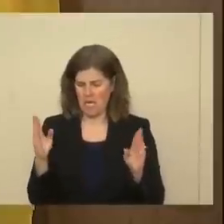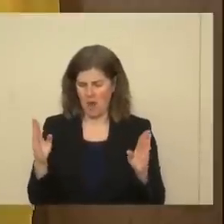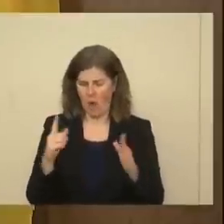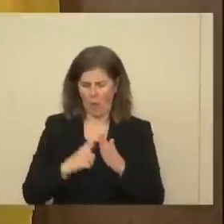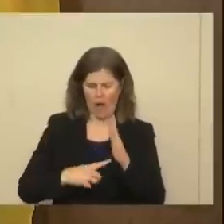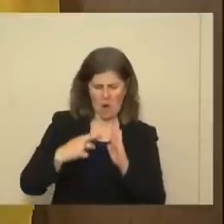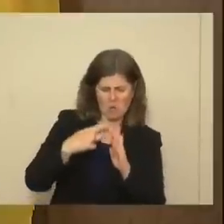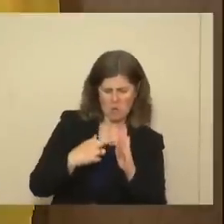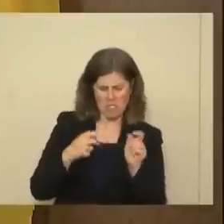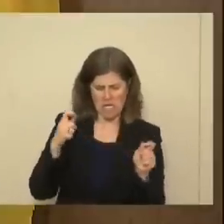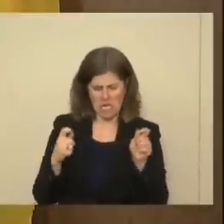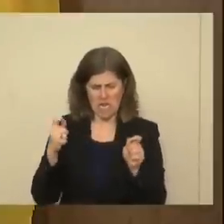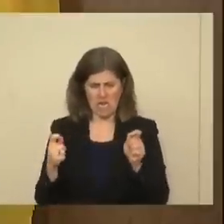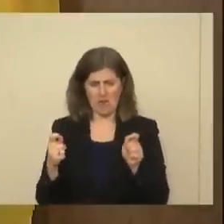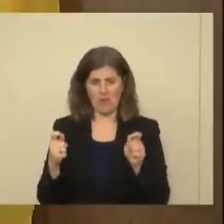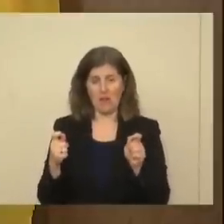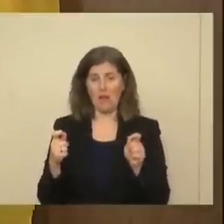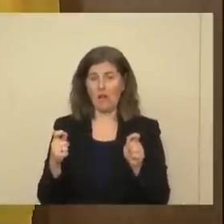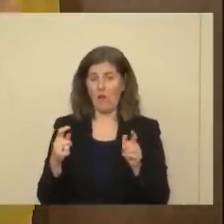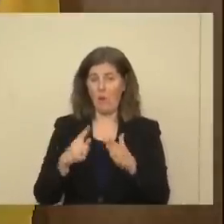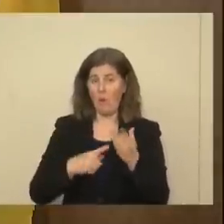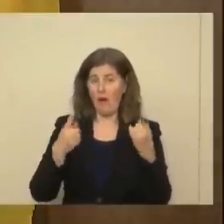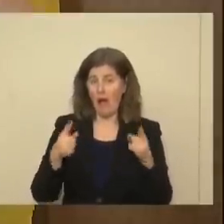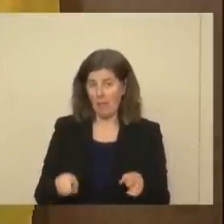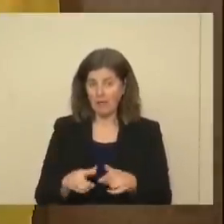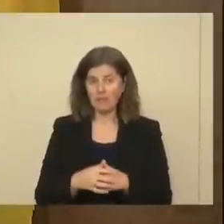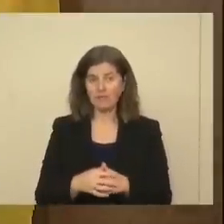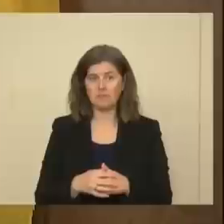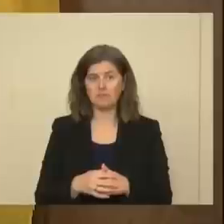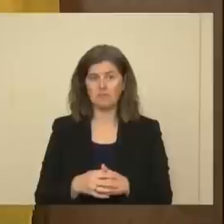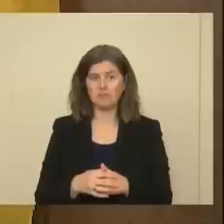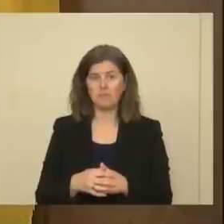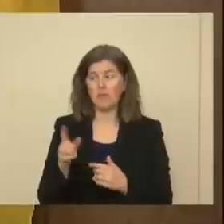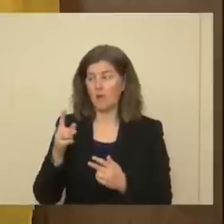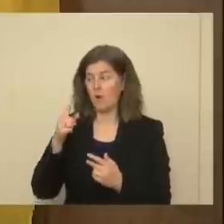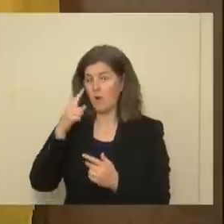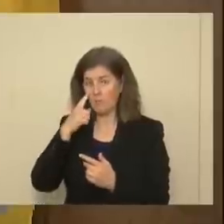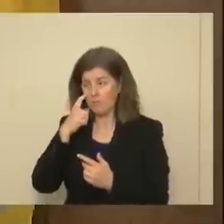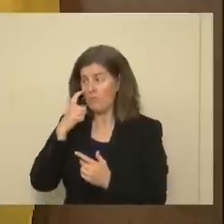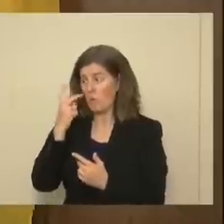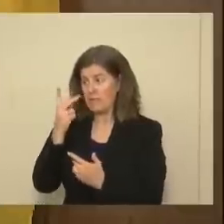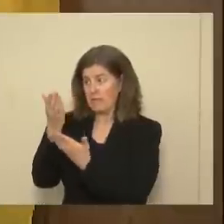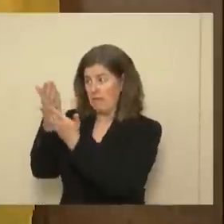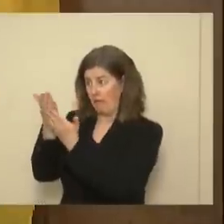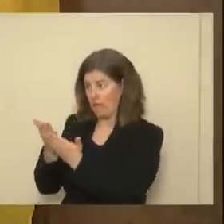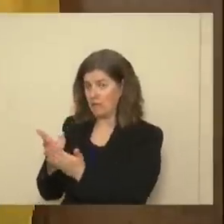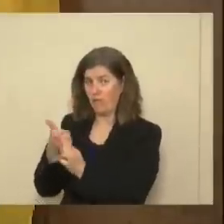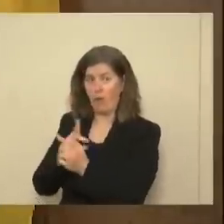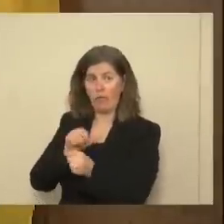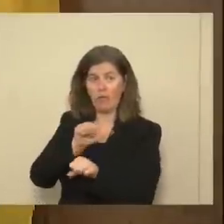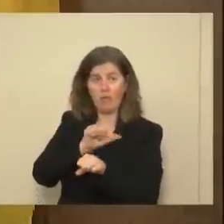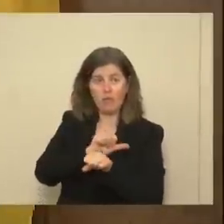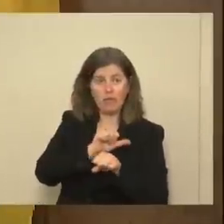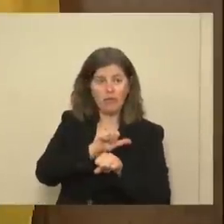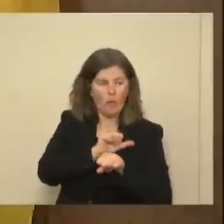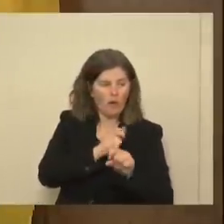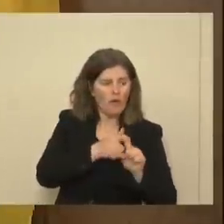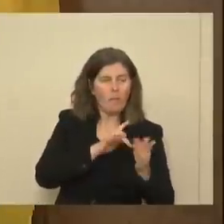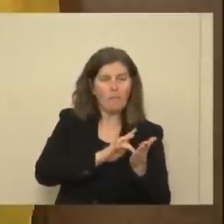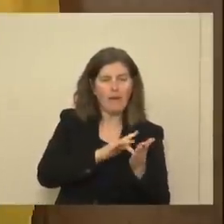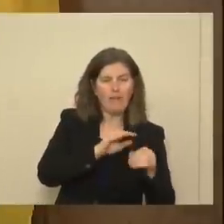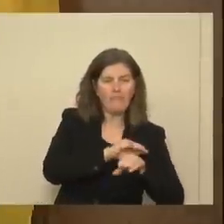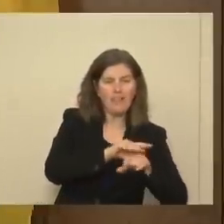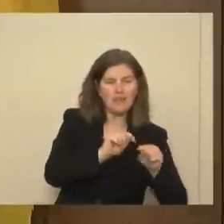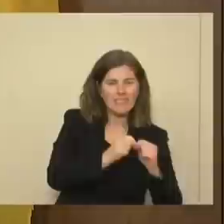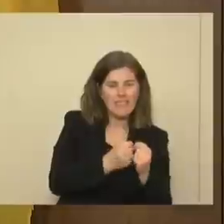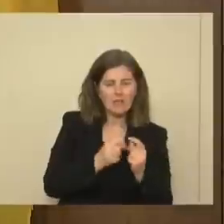parameters. And this is how that works, the evidence-based work of the medical advisory team, Dr.